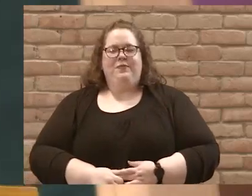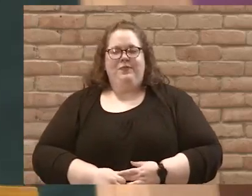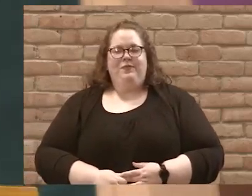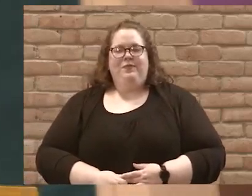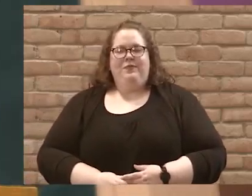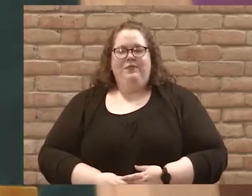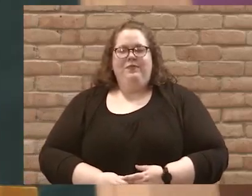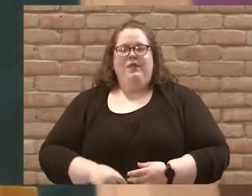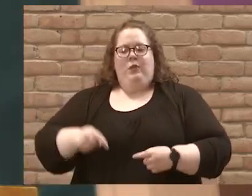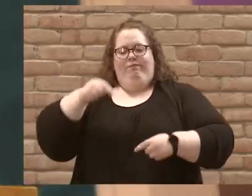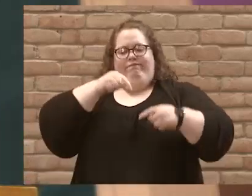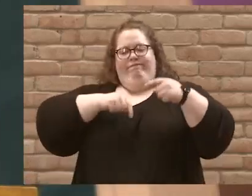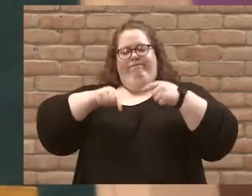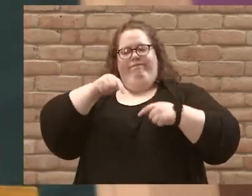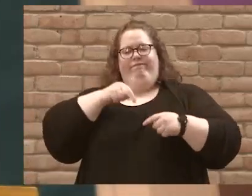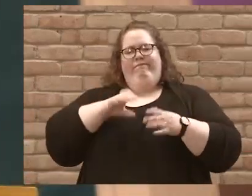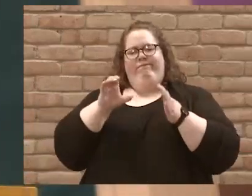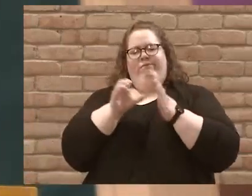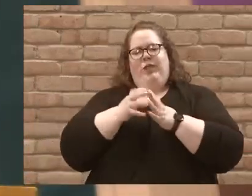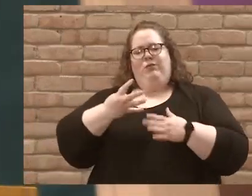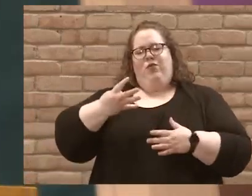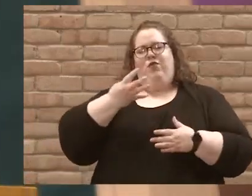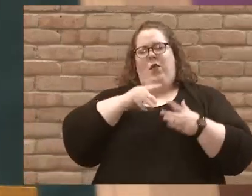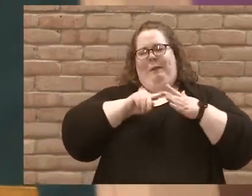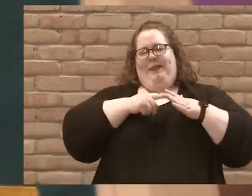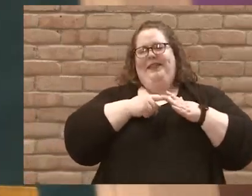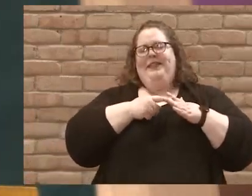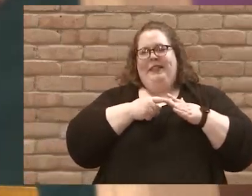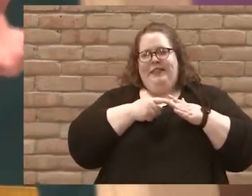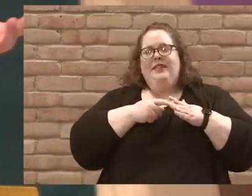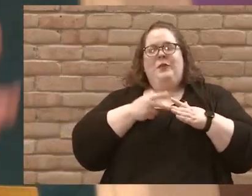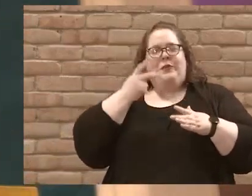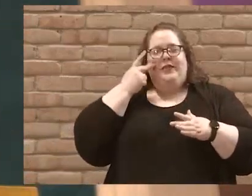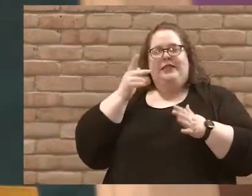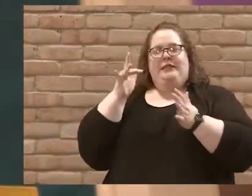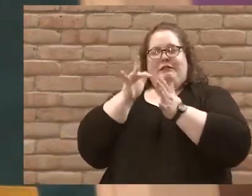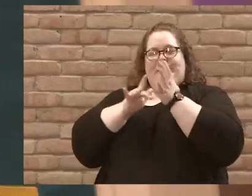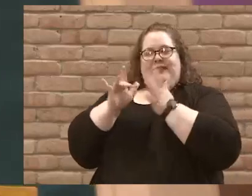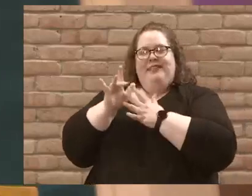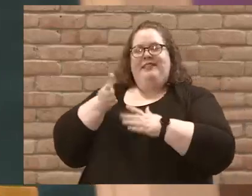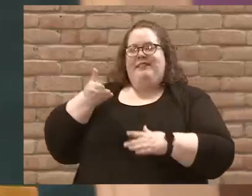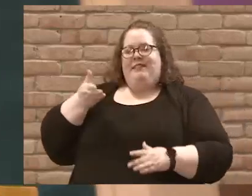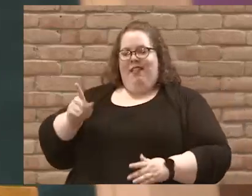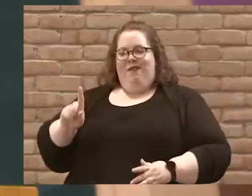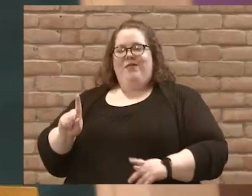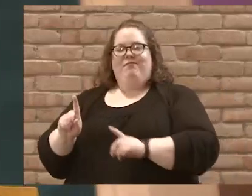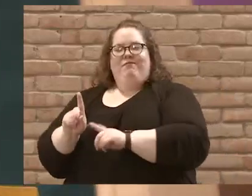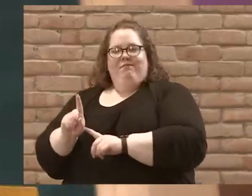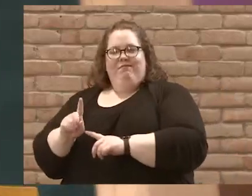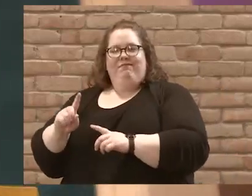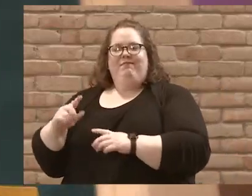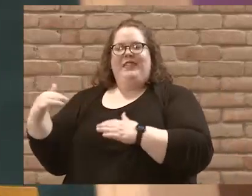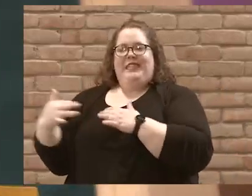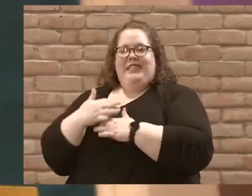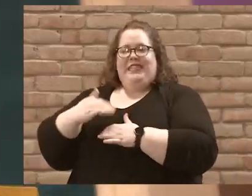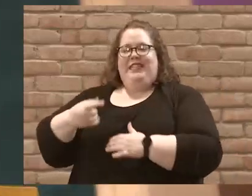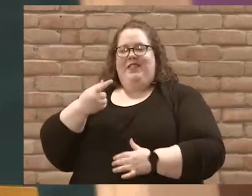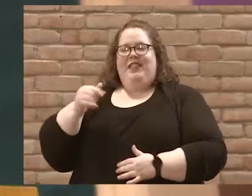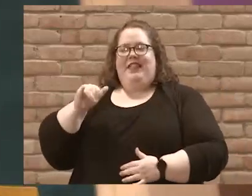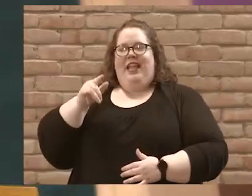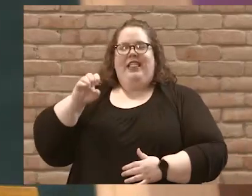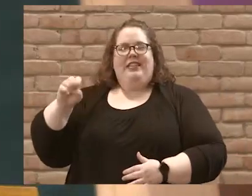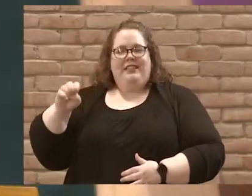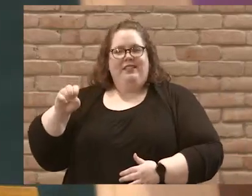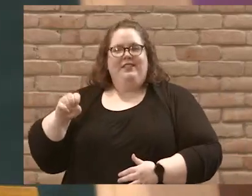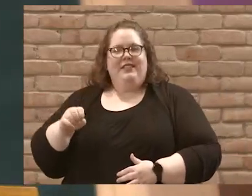chapter 4 in Mark, we find Jesus on the coast of the Sea of Galilee. There he is. And he's